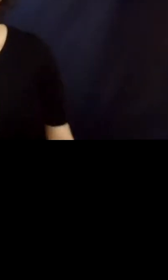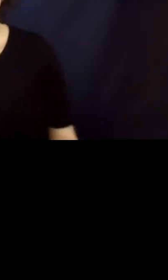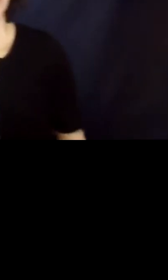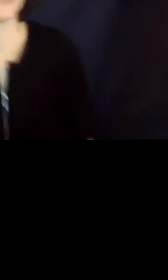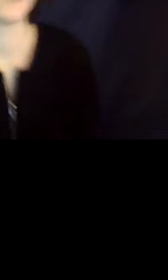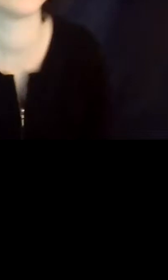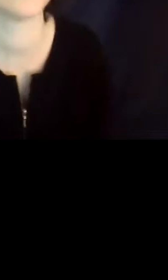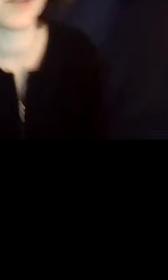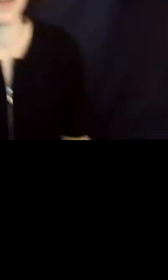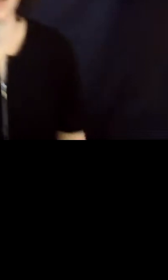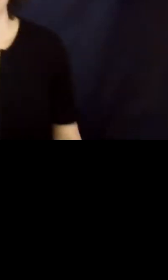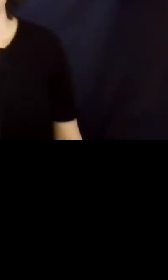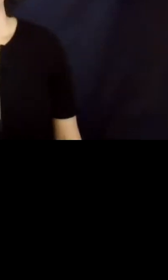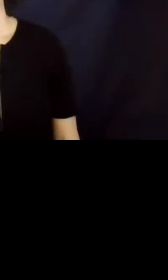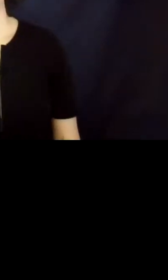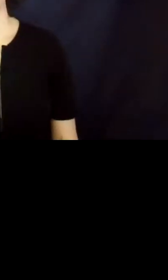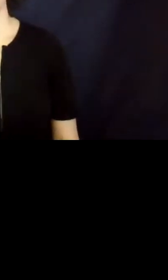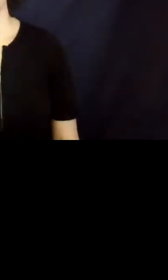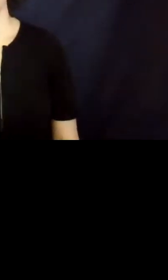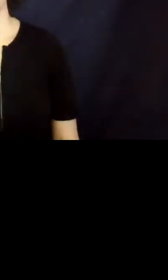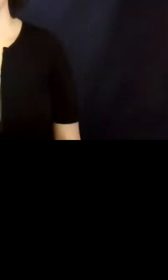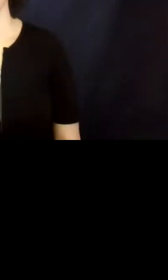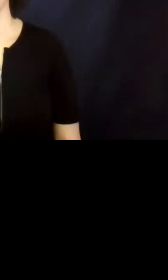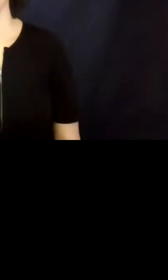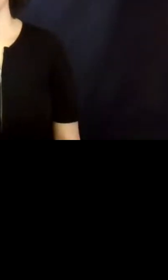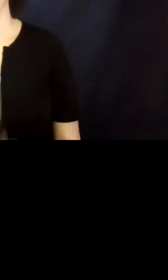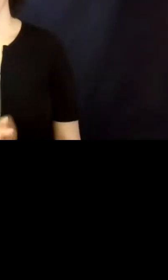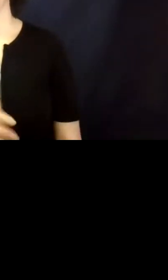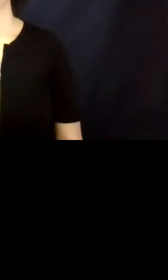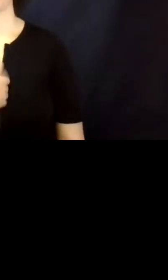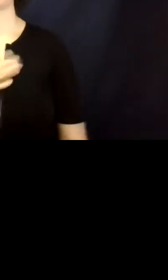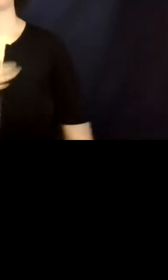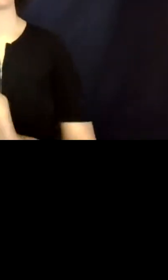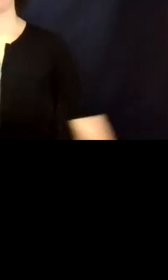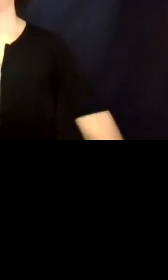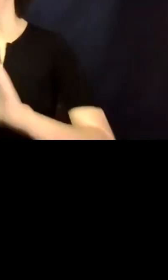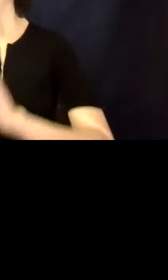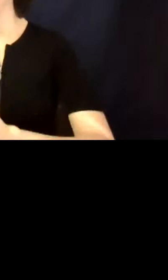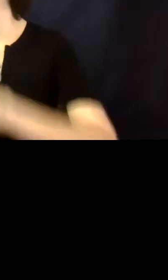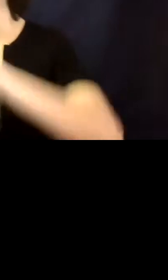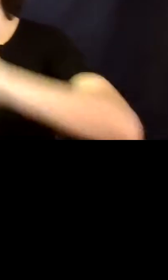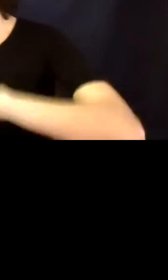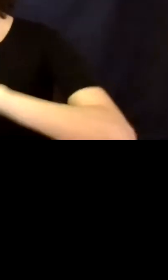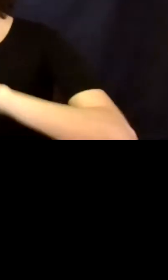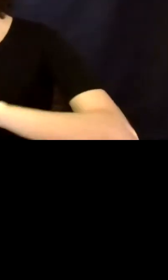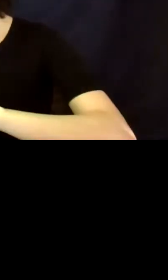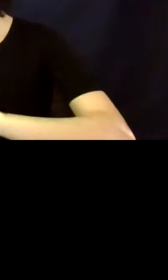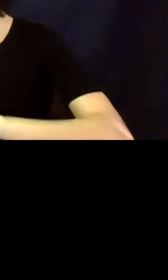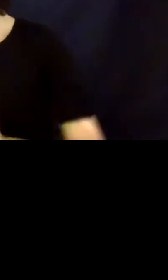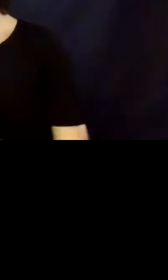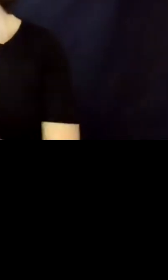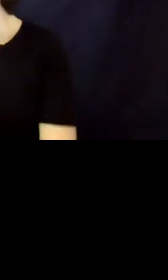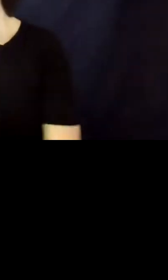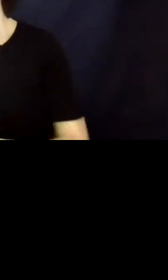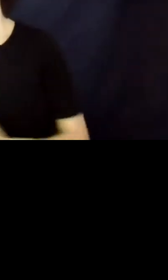There's a pop-up that came up through my, my email. I apologize. I couldn't see the question. Will decision will